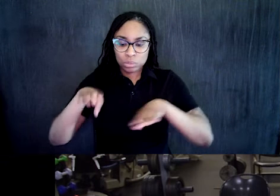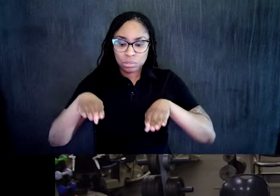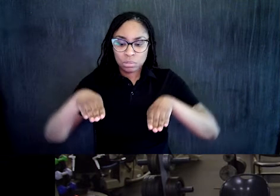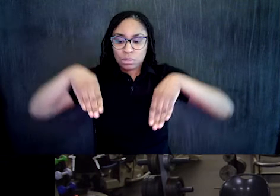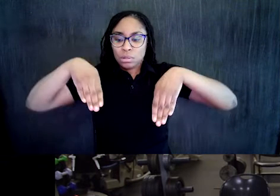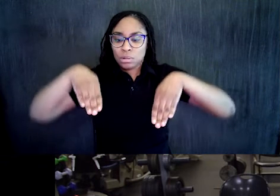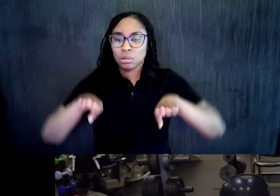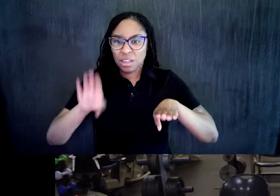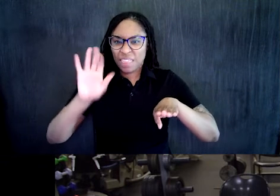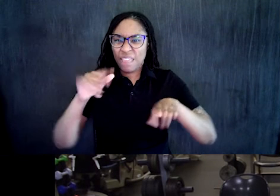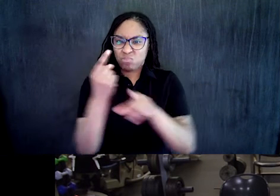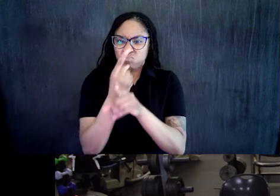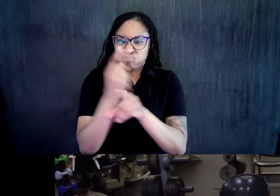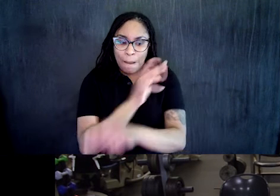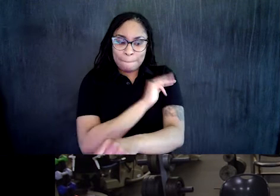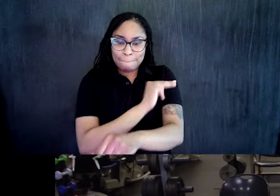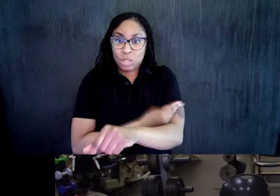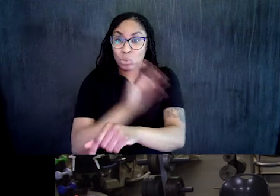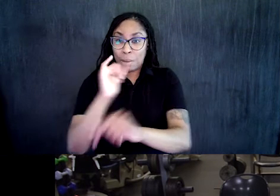Good. Last one.